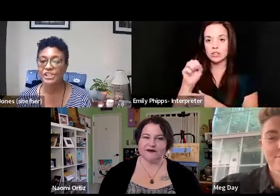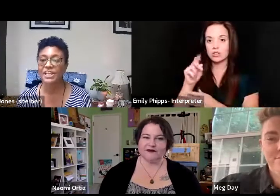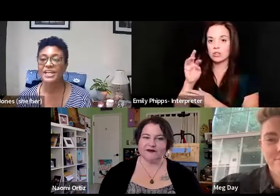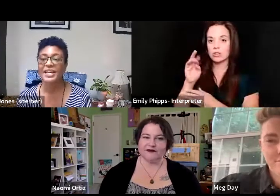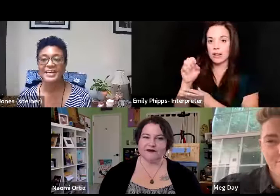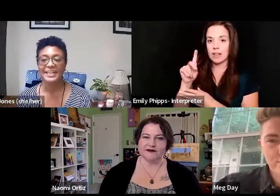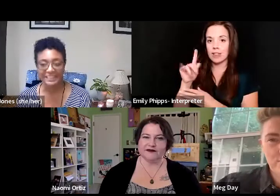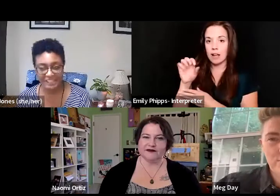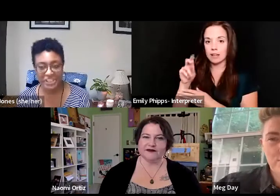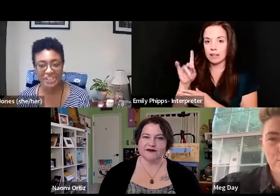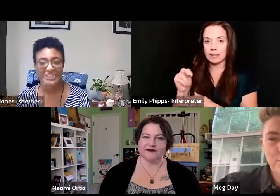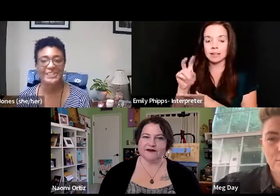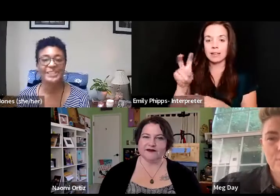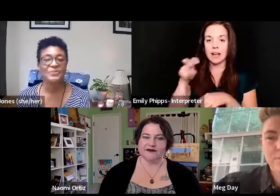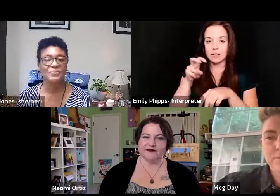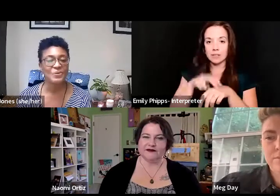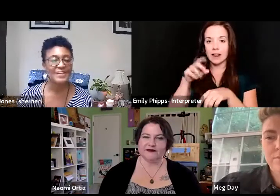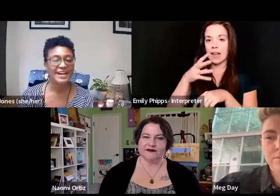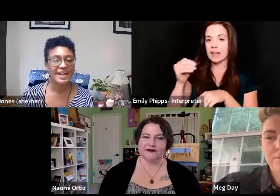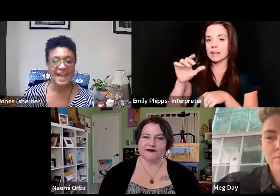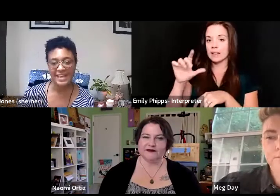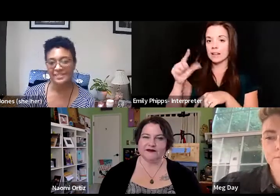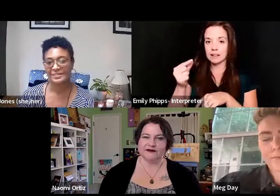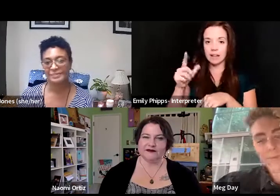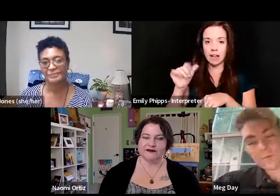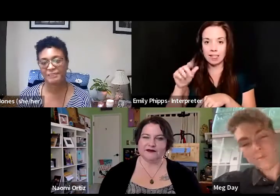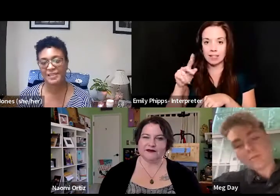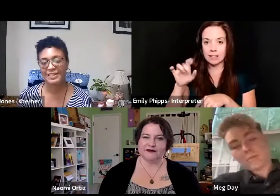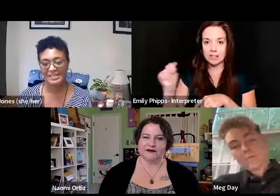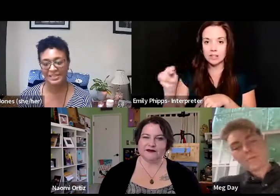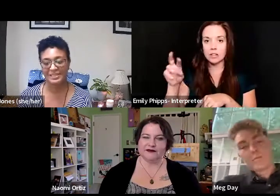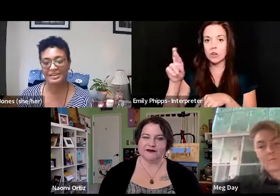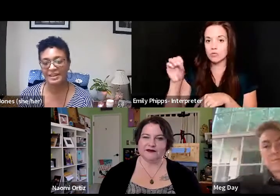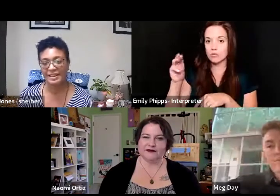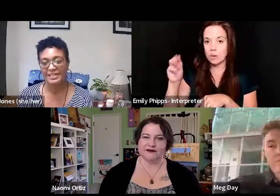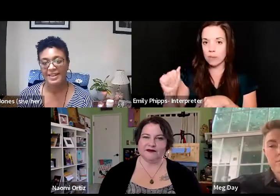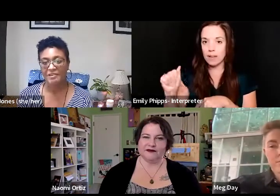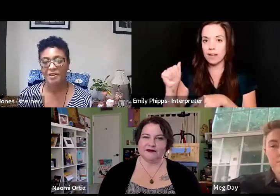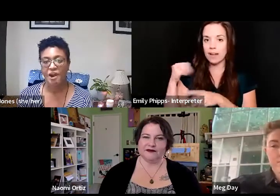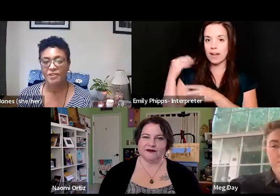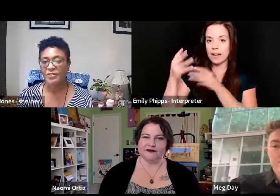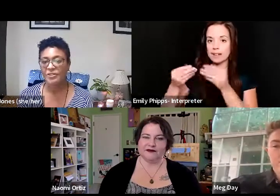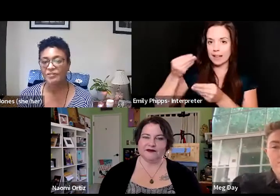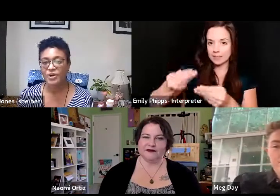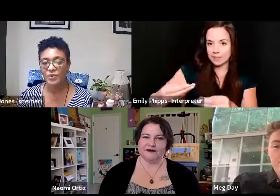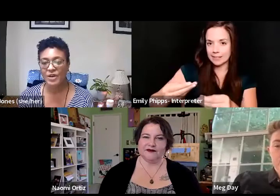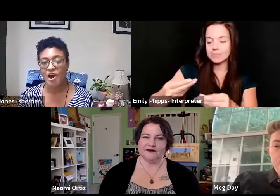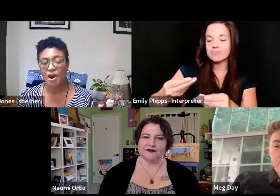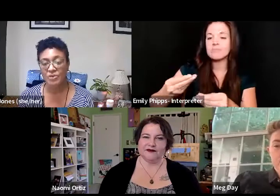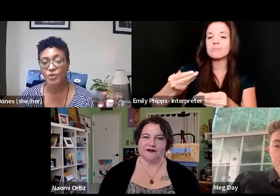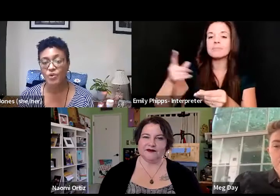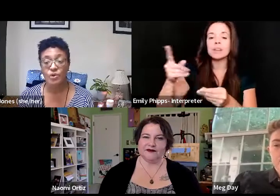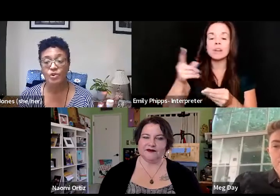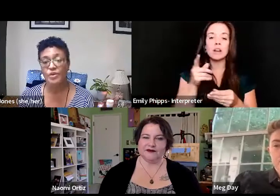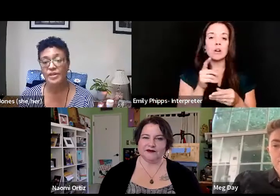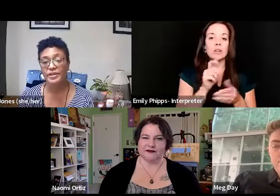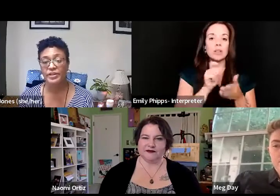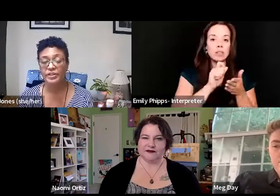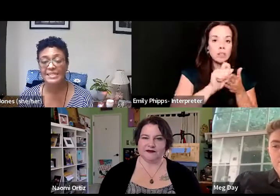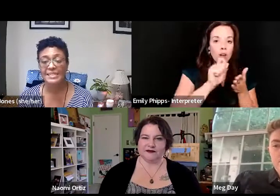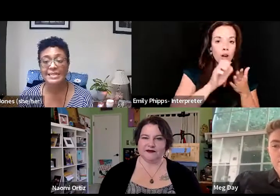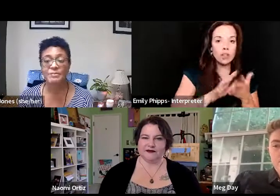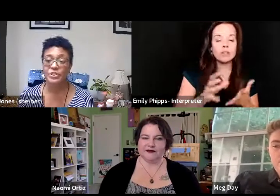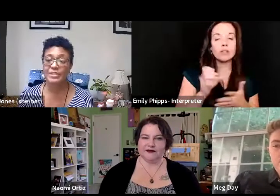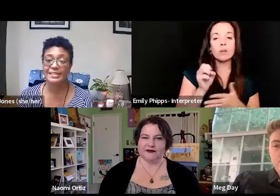Irish and Galician Roma accent. They are the author of co, author or co